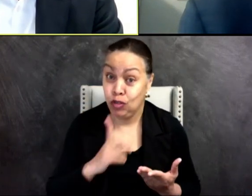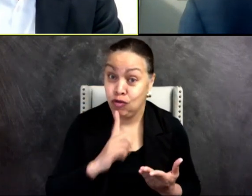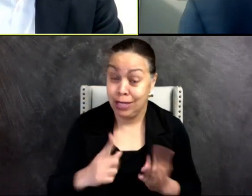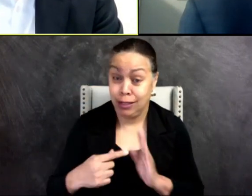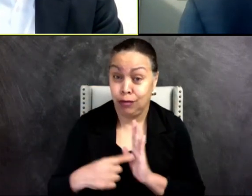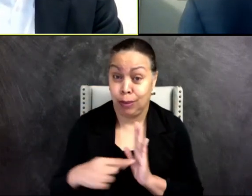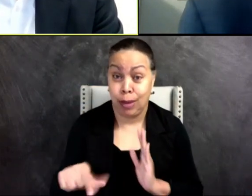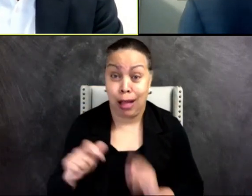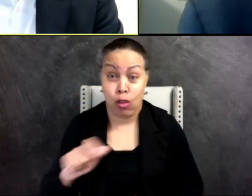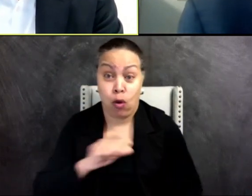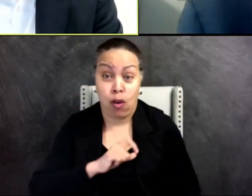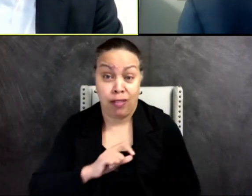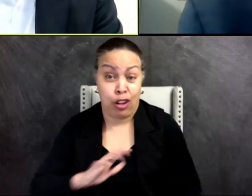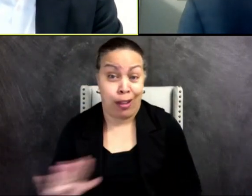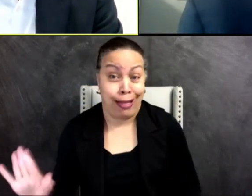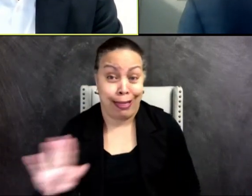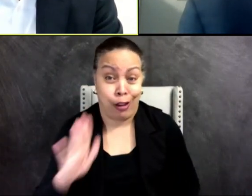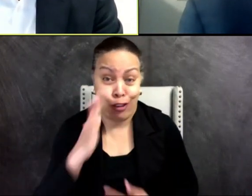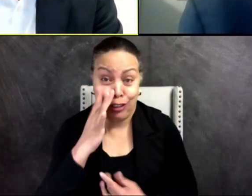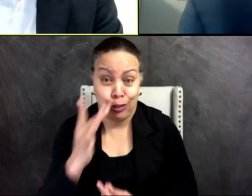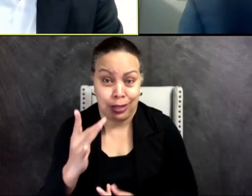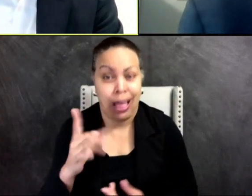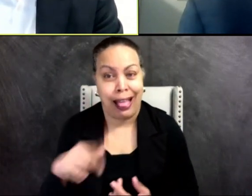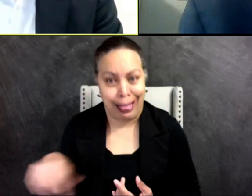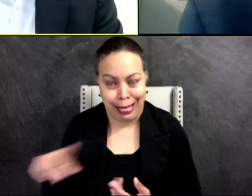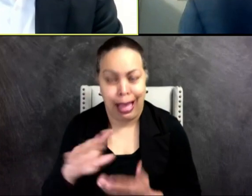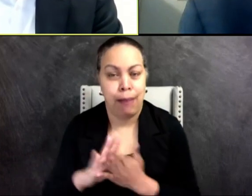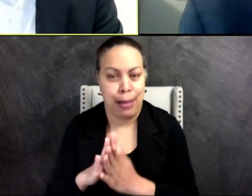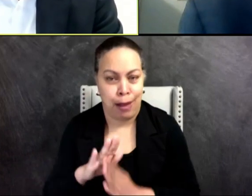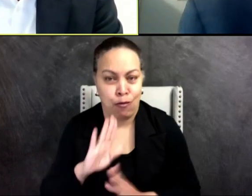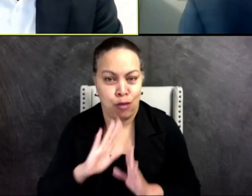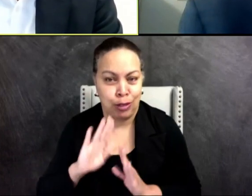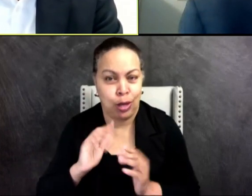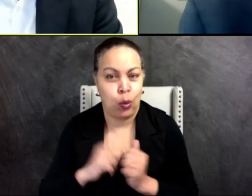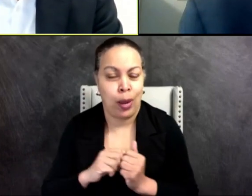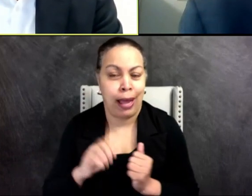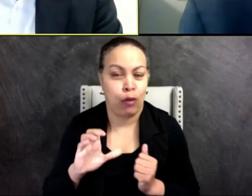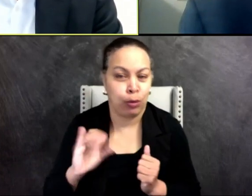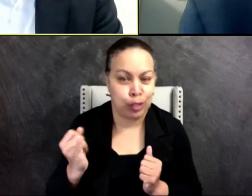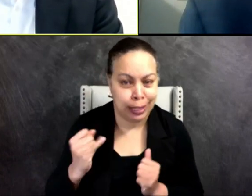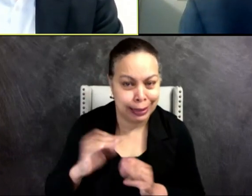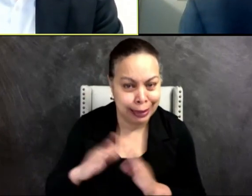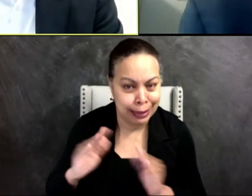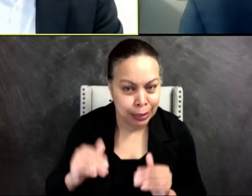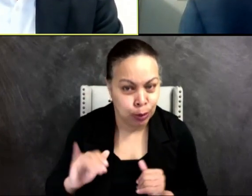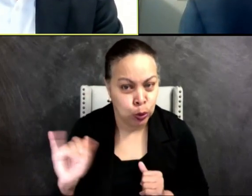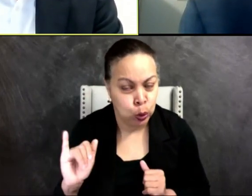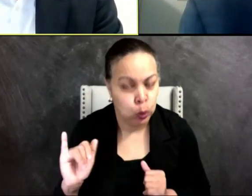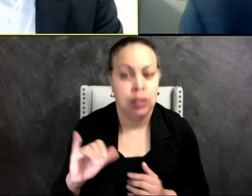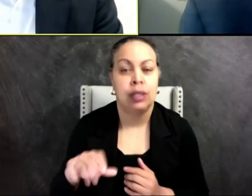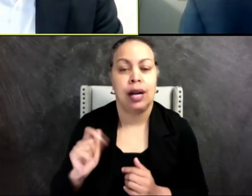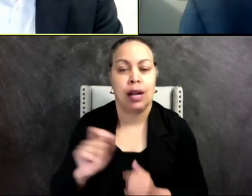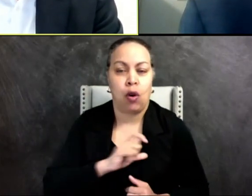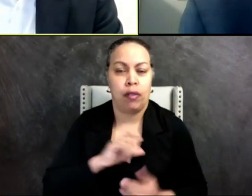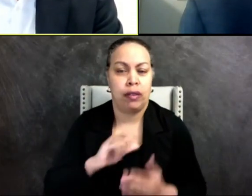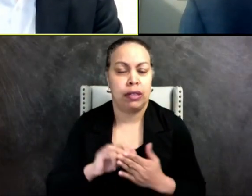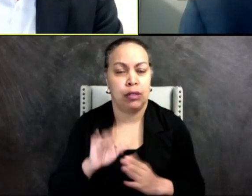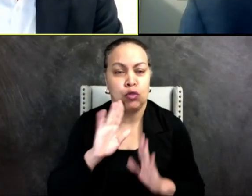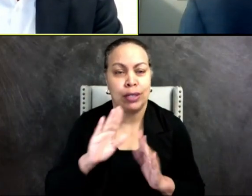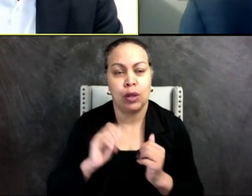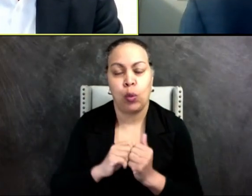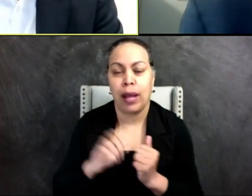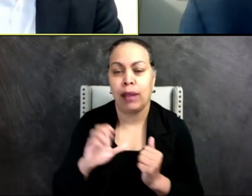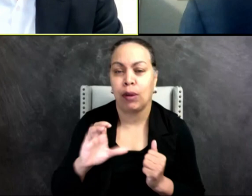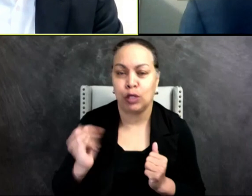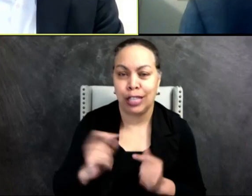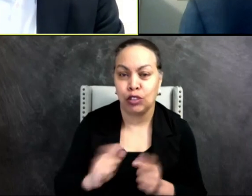other officers who also get frustrated with the criminal justice system, who are also frustrated with the criminal justice